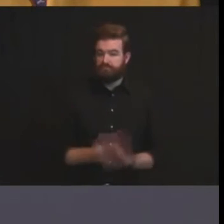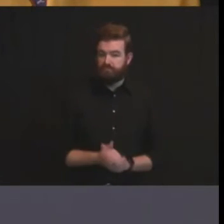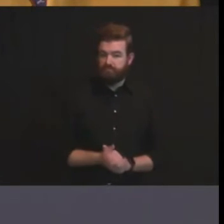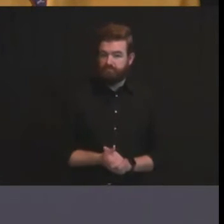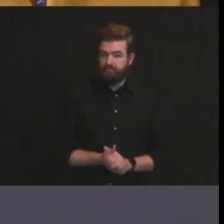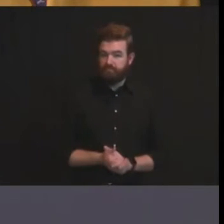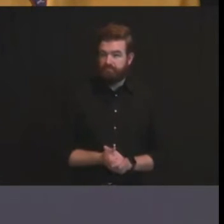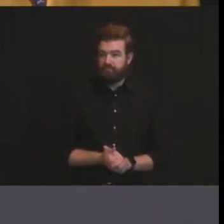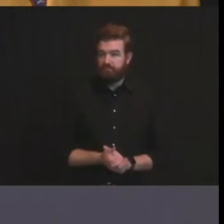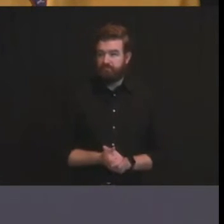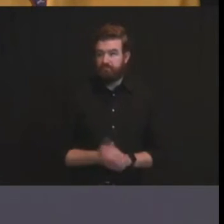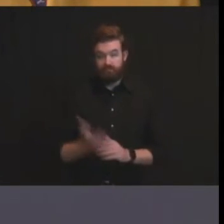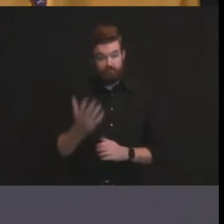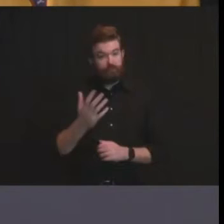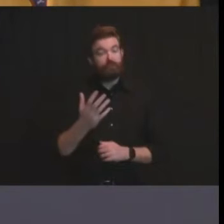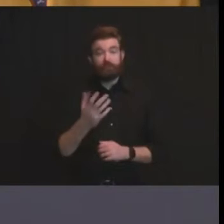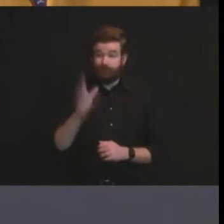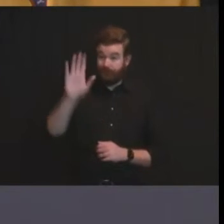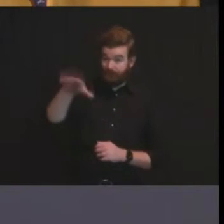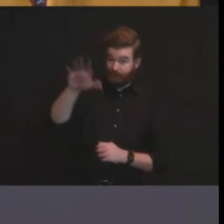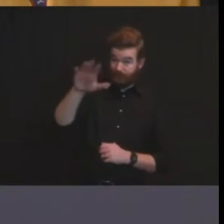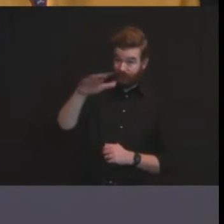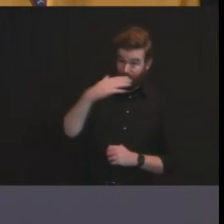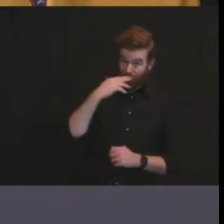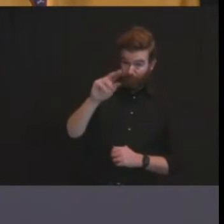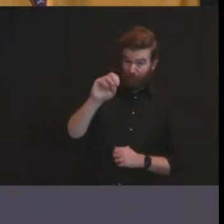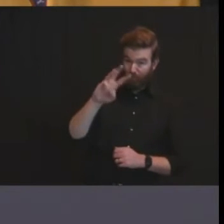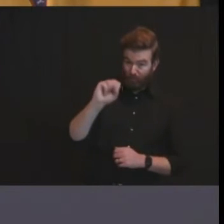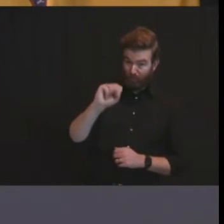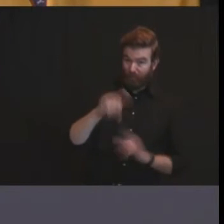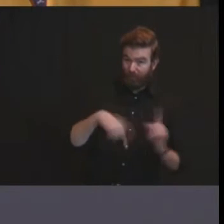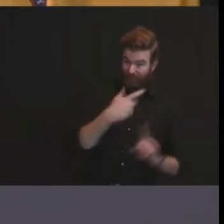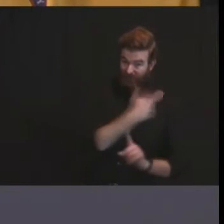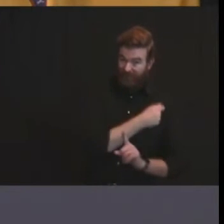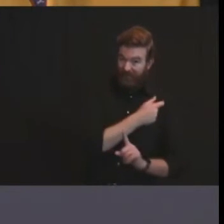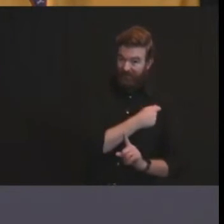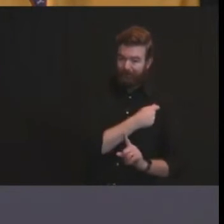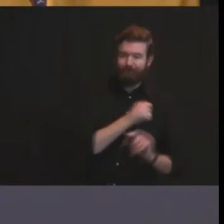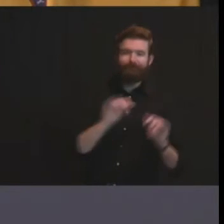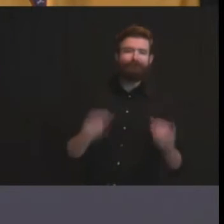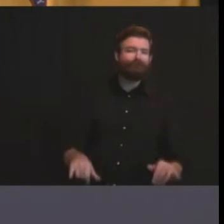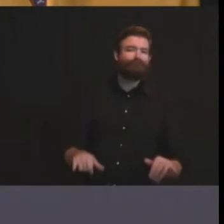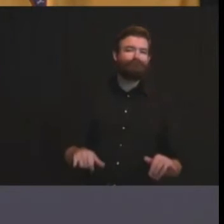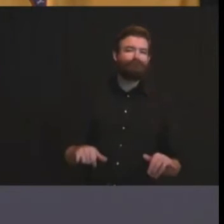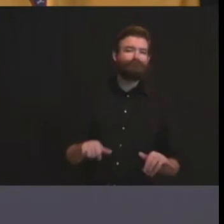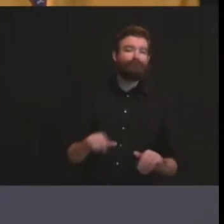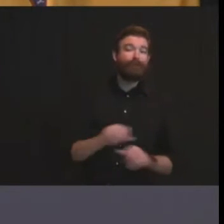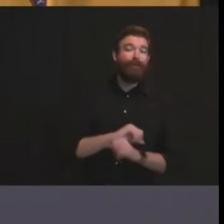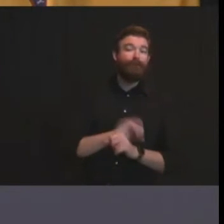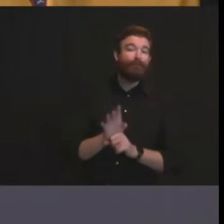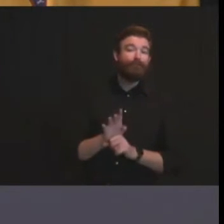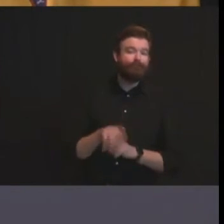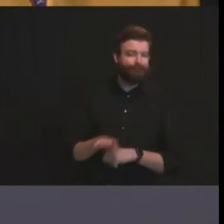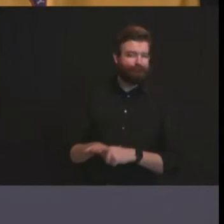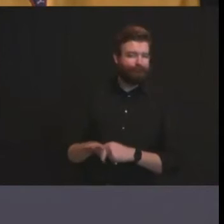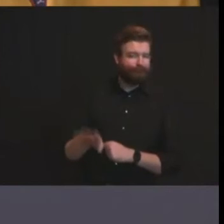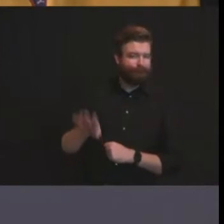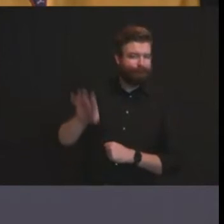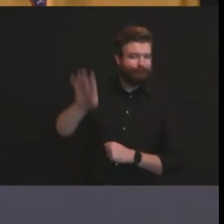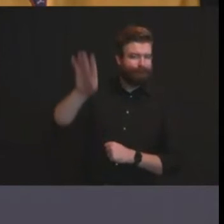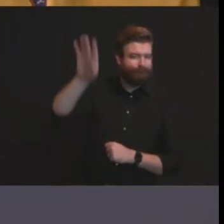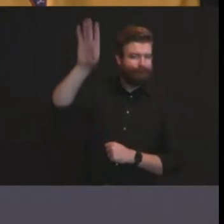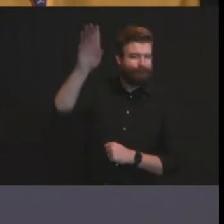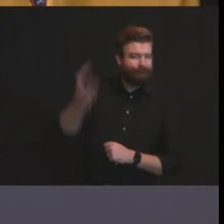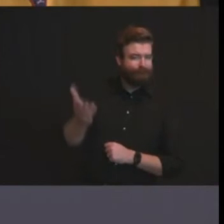numbers for now still keep moving in the wrong direction what's next for the state do you think pleading for cooperation is enough or do you see the